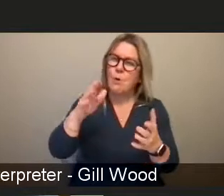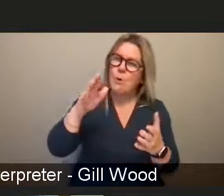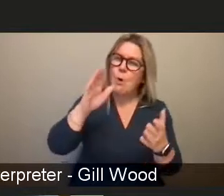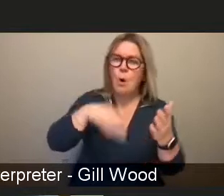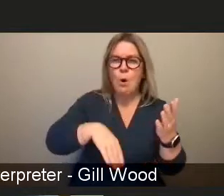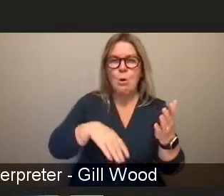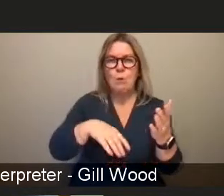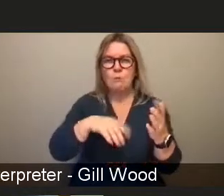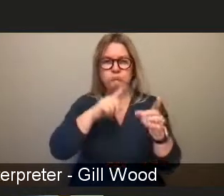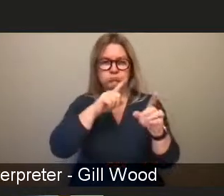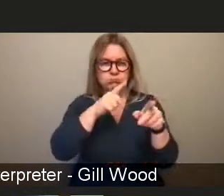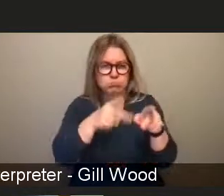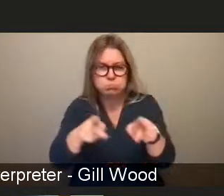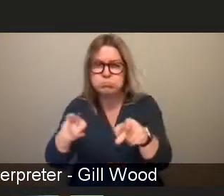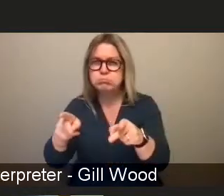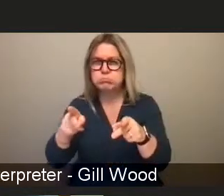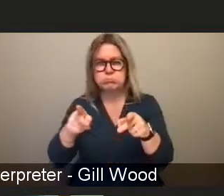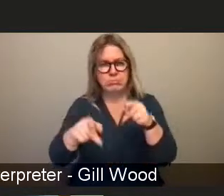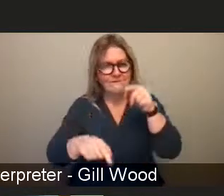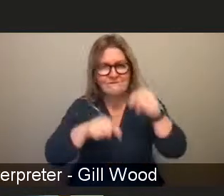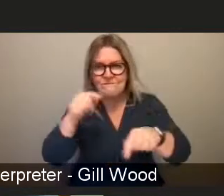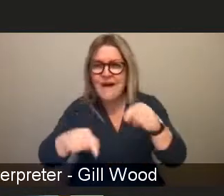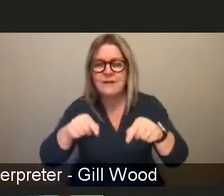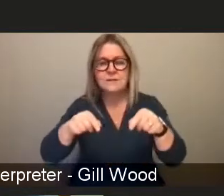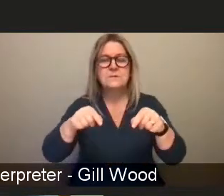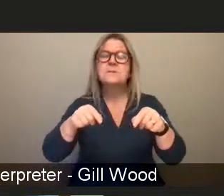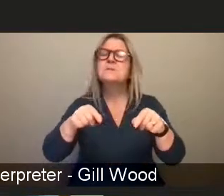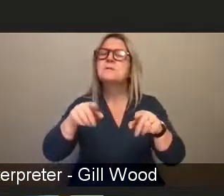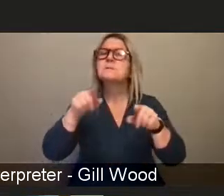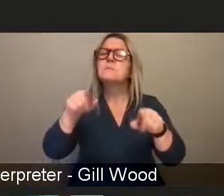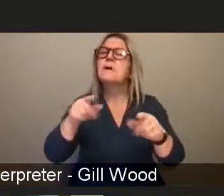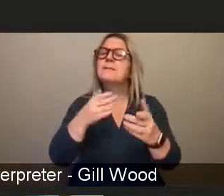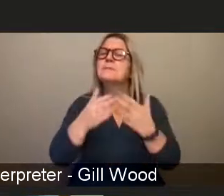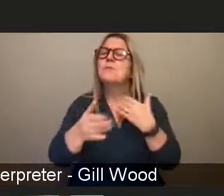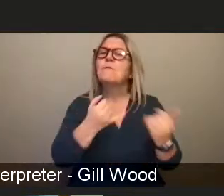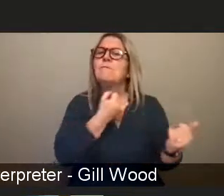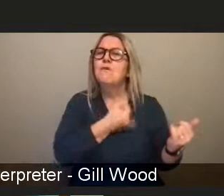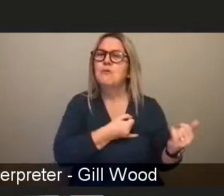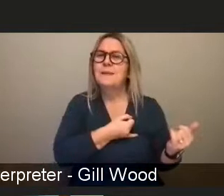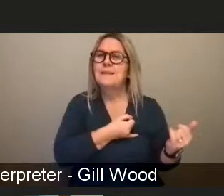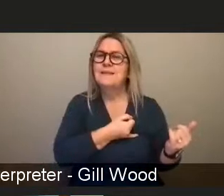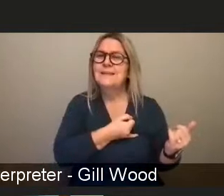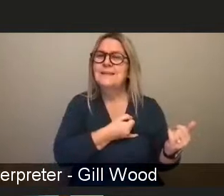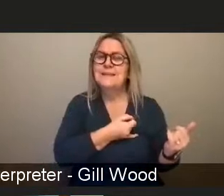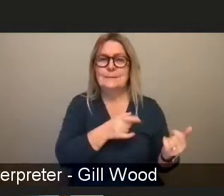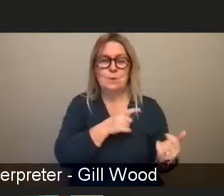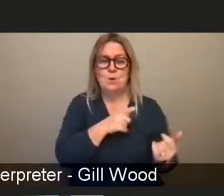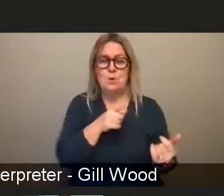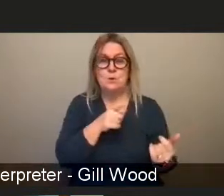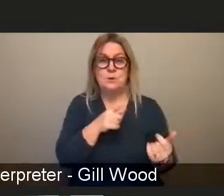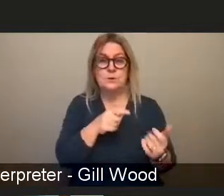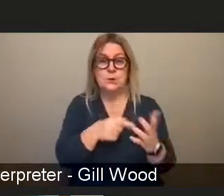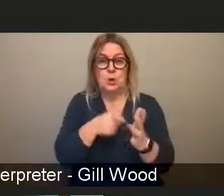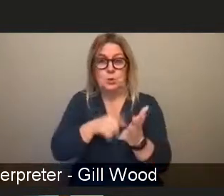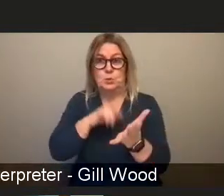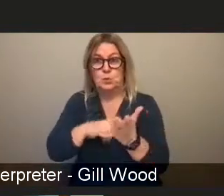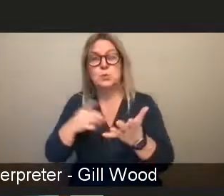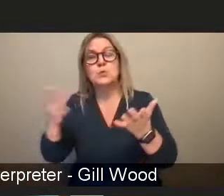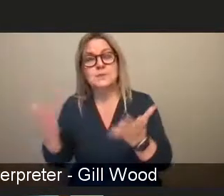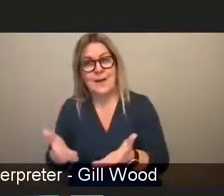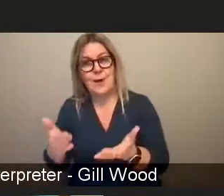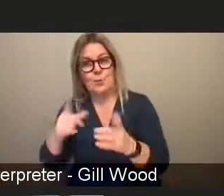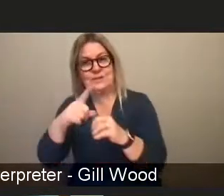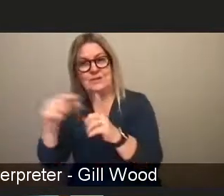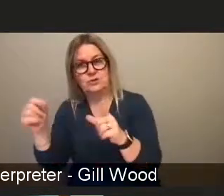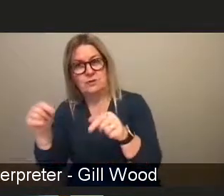there's a different kind of vulnerability because we're less familiar with the tools and so in some ways it goes